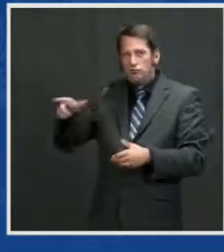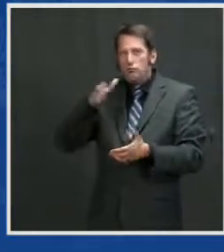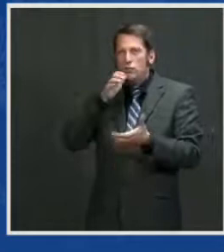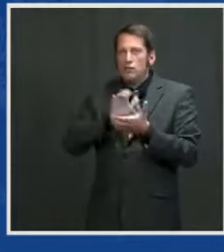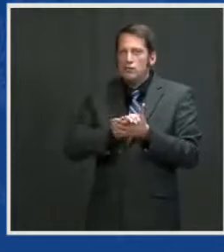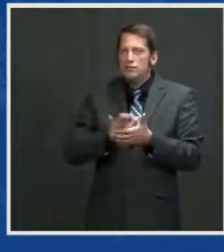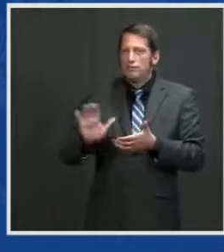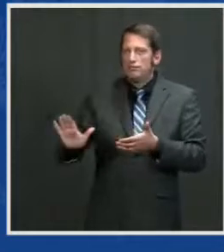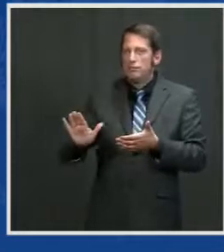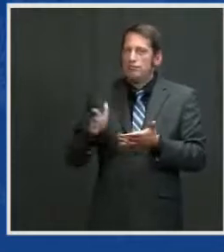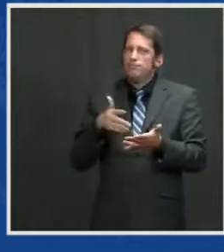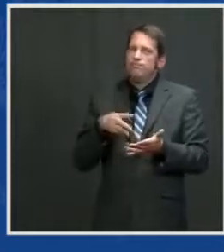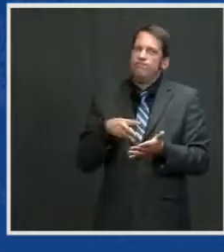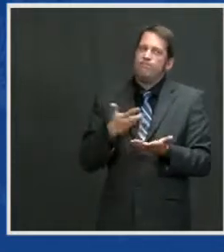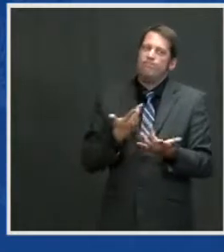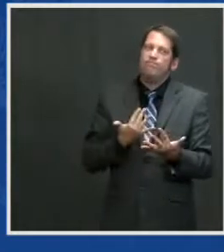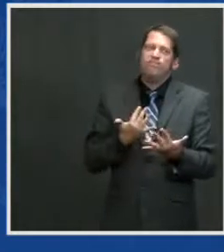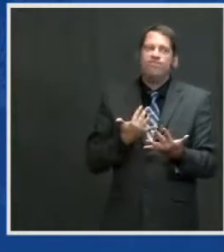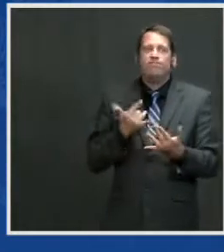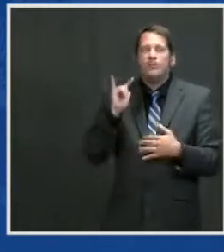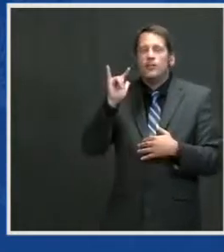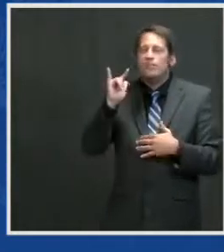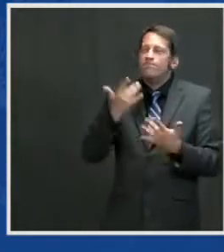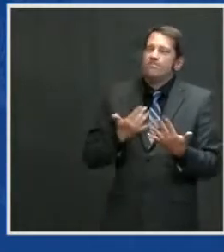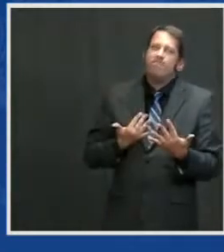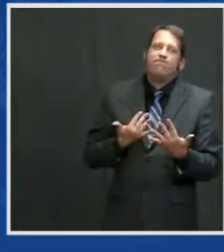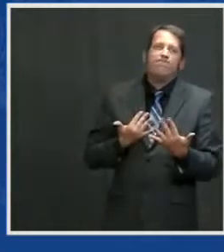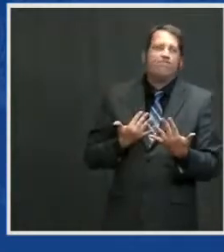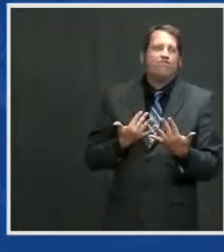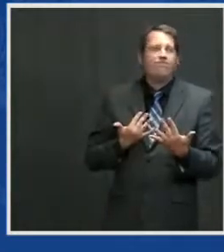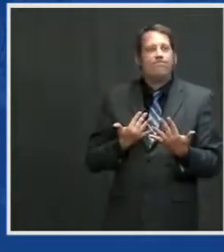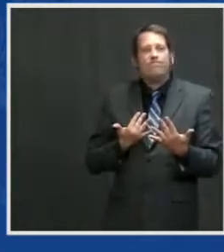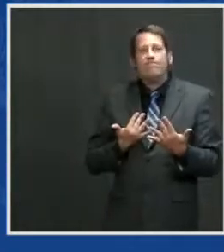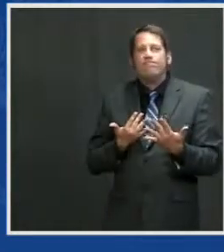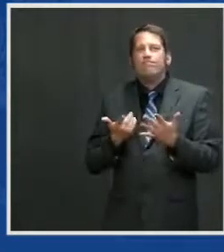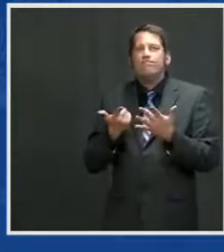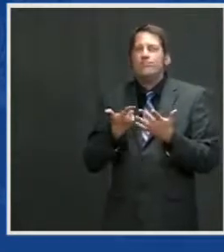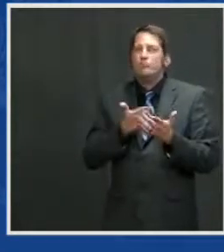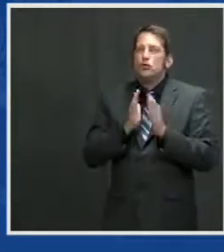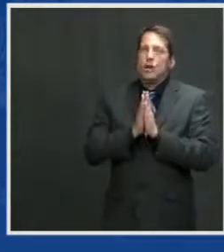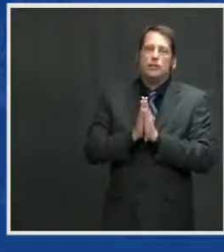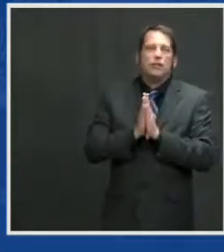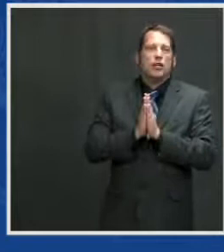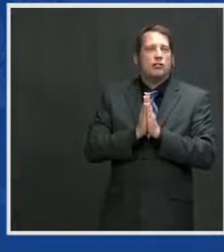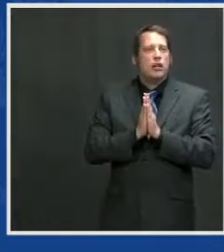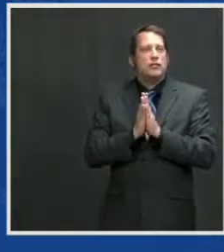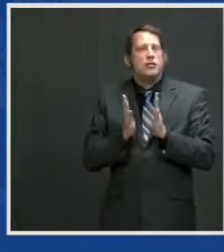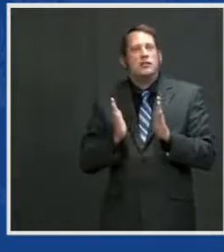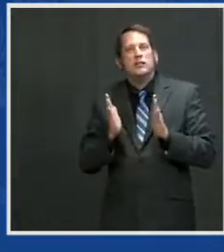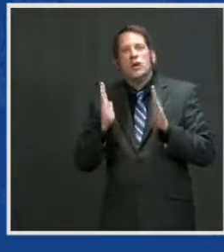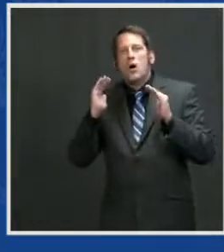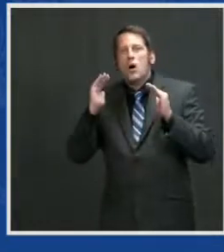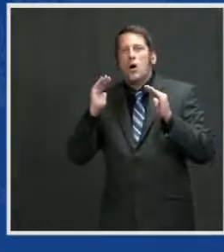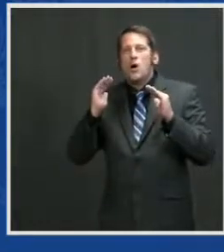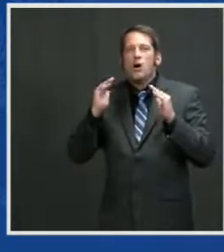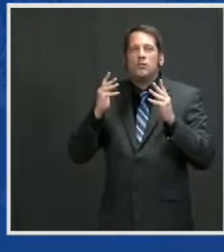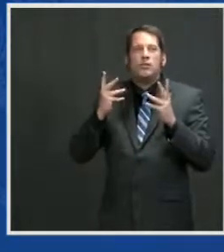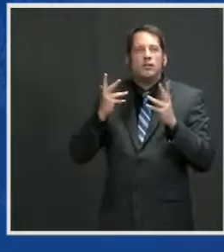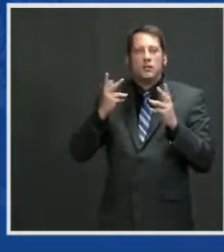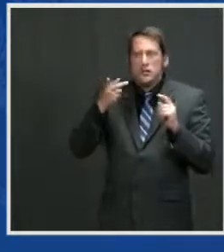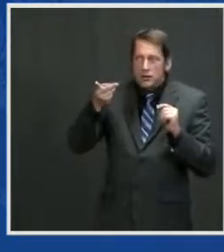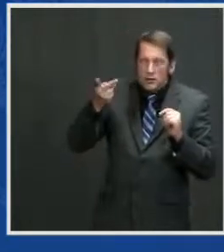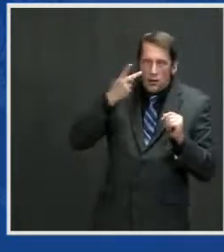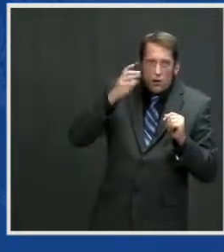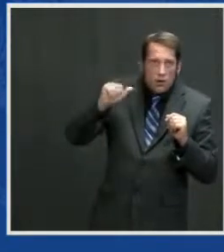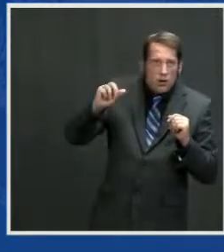her coffee, and I could see her lips moving, saying that prayer, hoping that car never drove up in front of the house, hoping you never got that phone call.